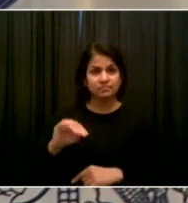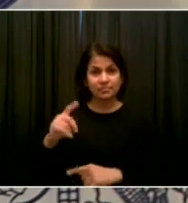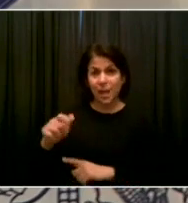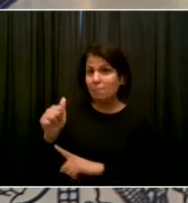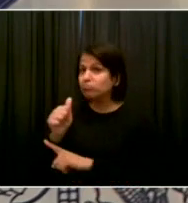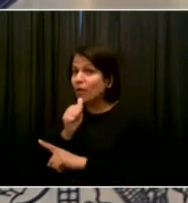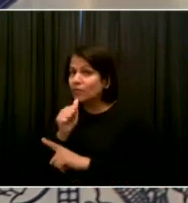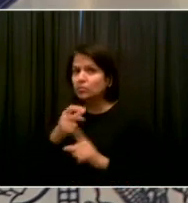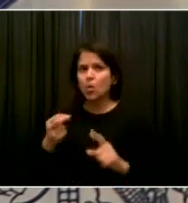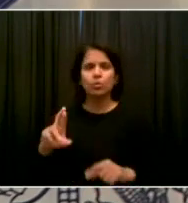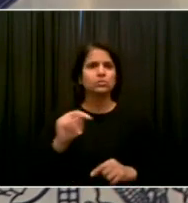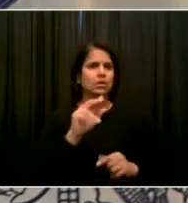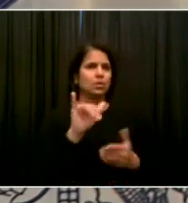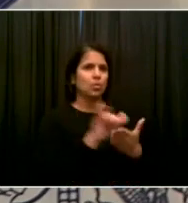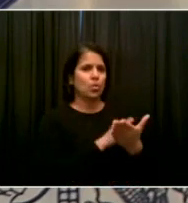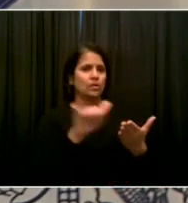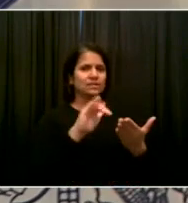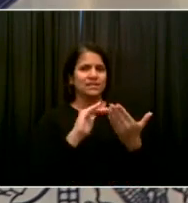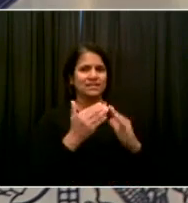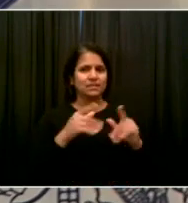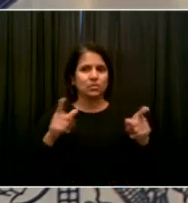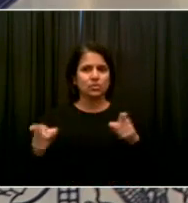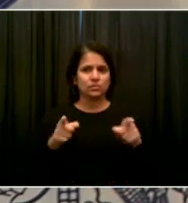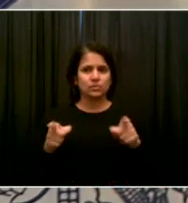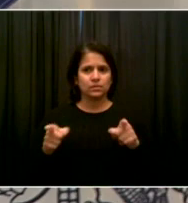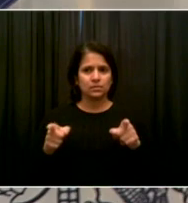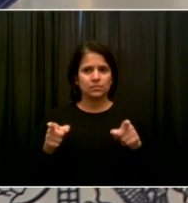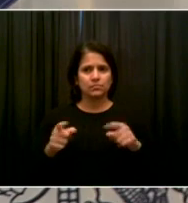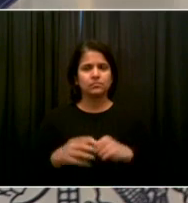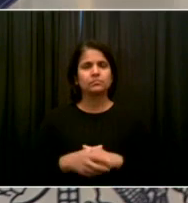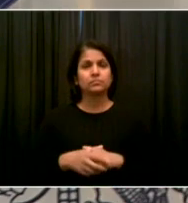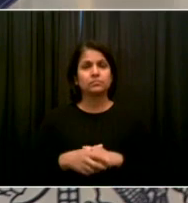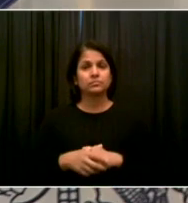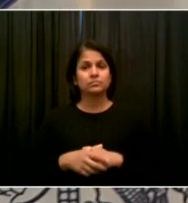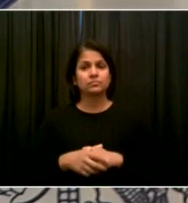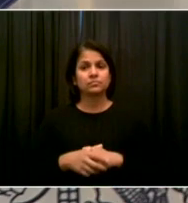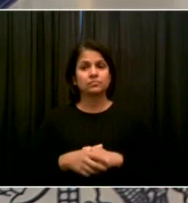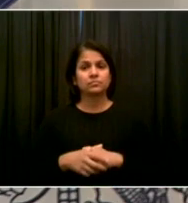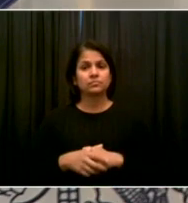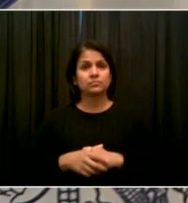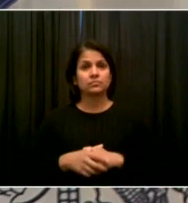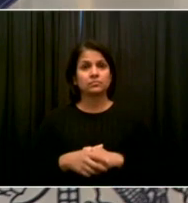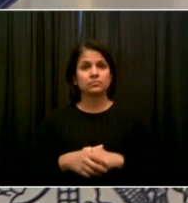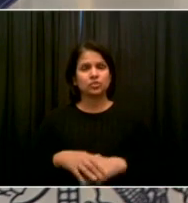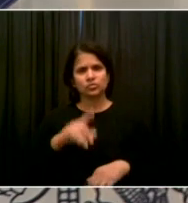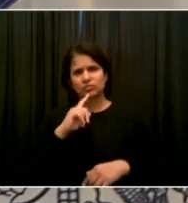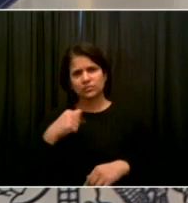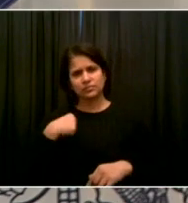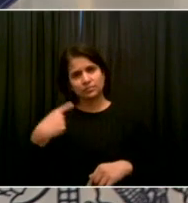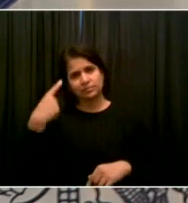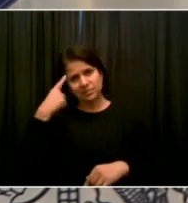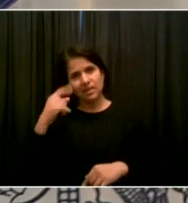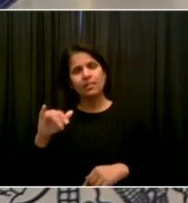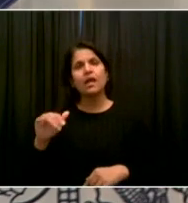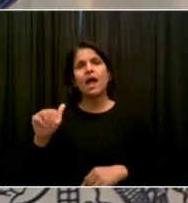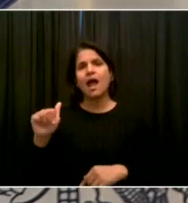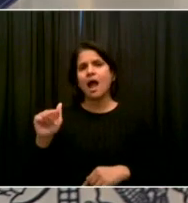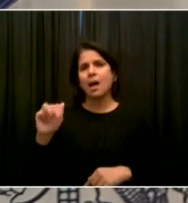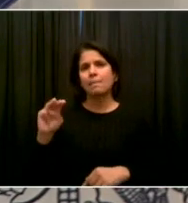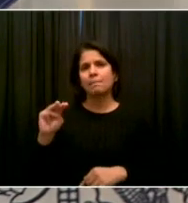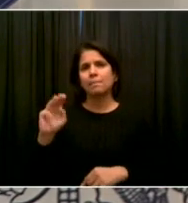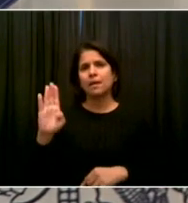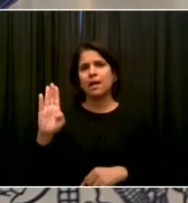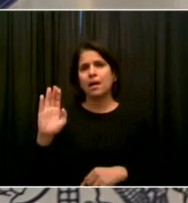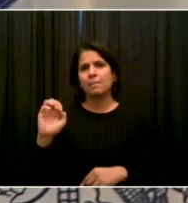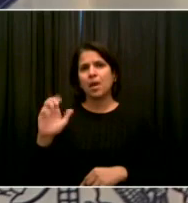Then continue your question. It was, I believe, an ambulance mobile van parked right outside